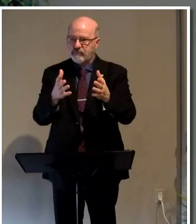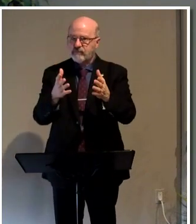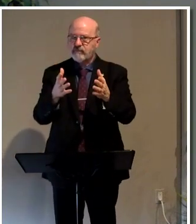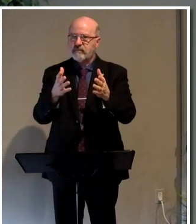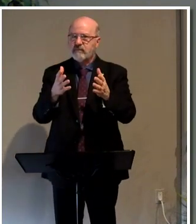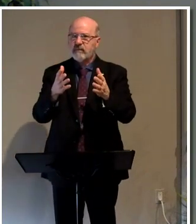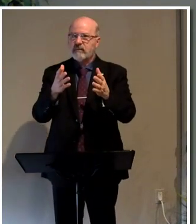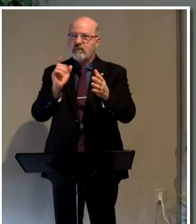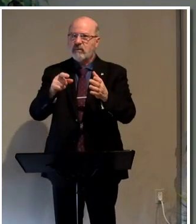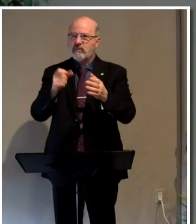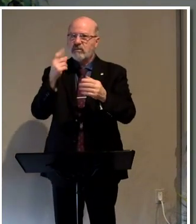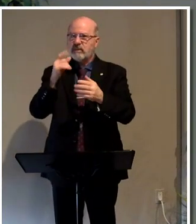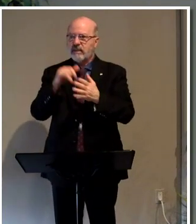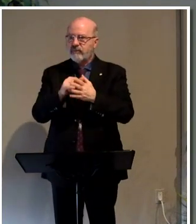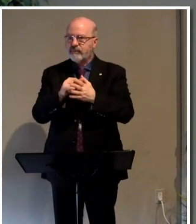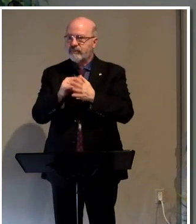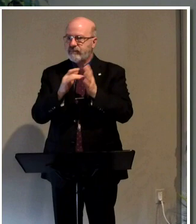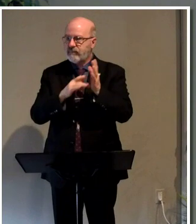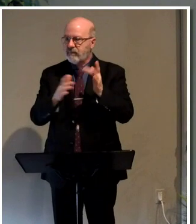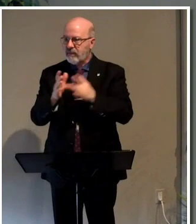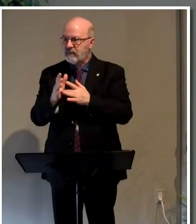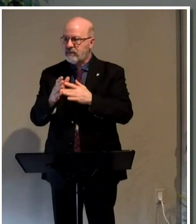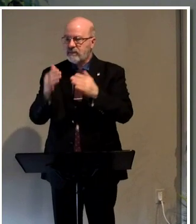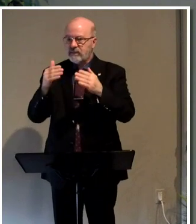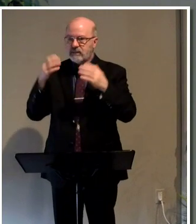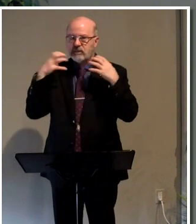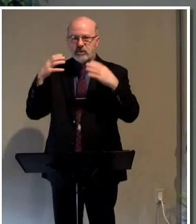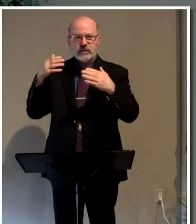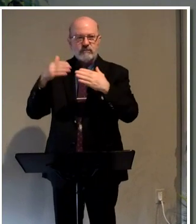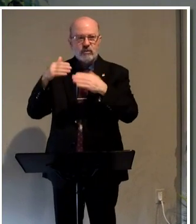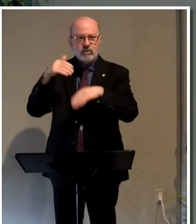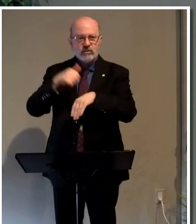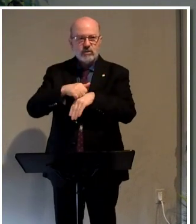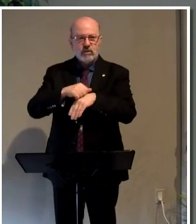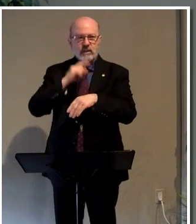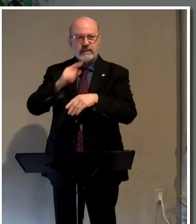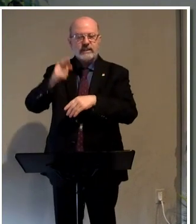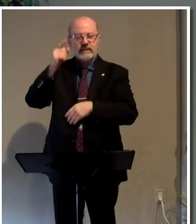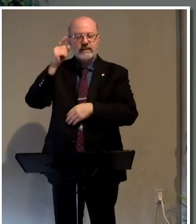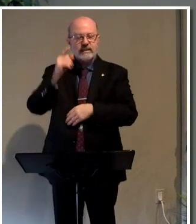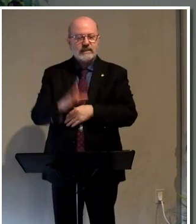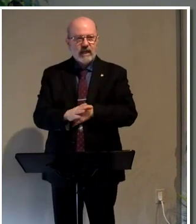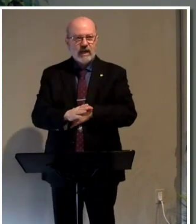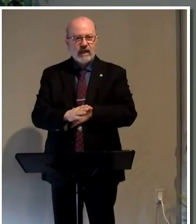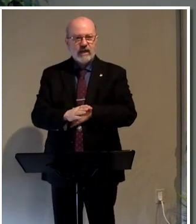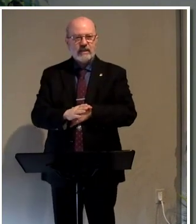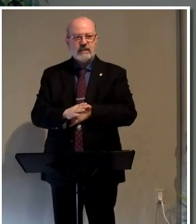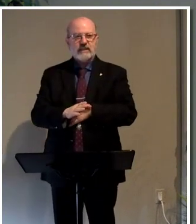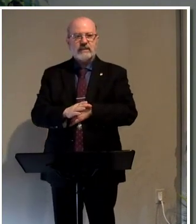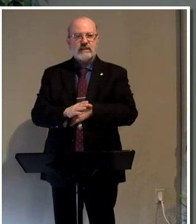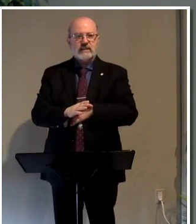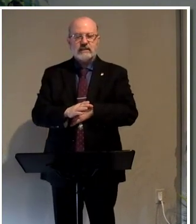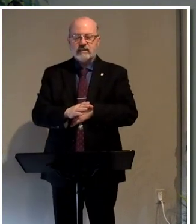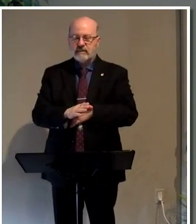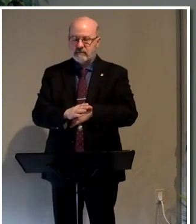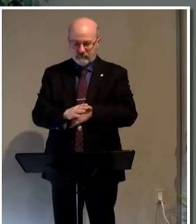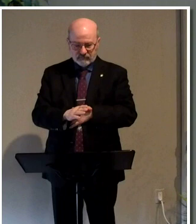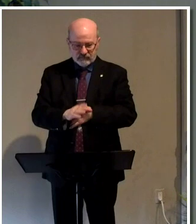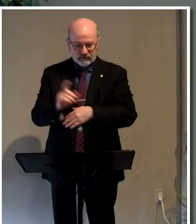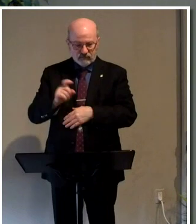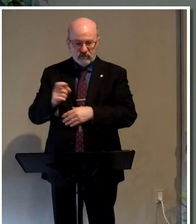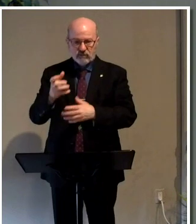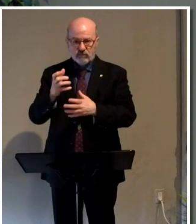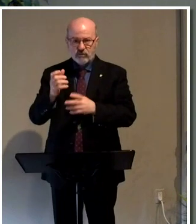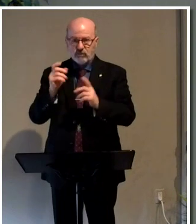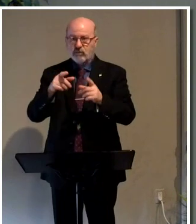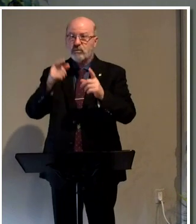have to understand that Jesus, the chief cornerstone, is God. This is the deity of Christ. Therefore, if you want to